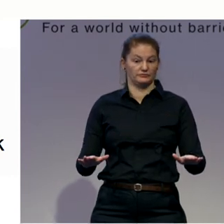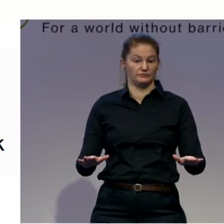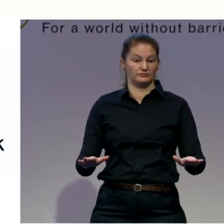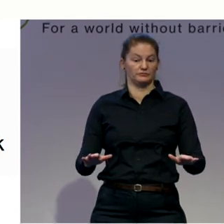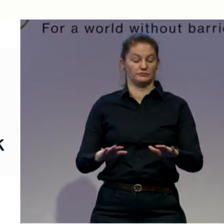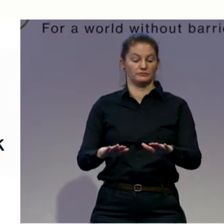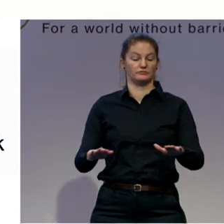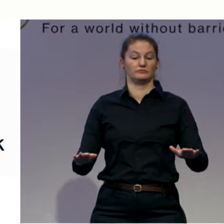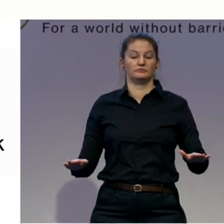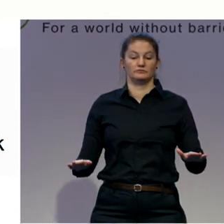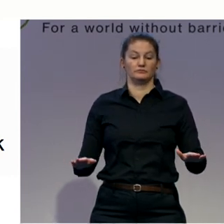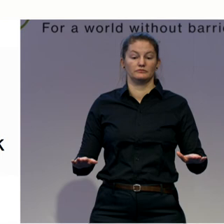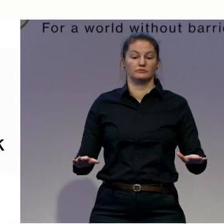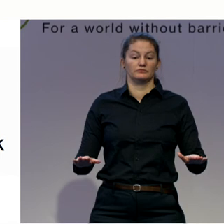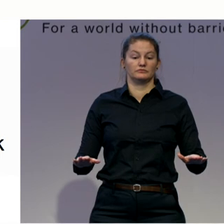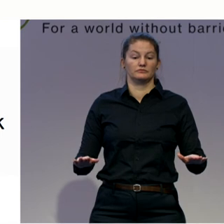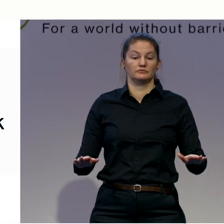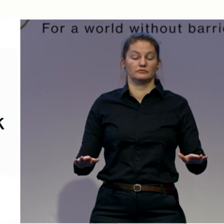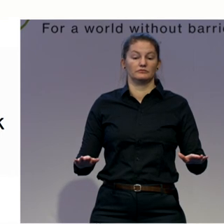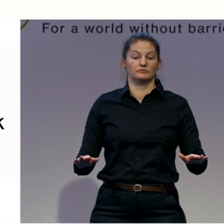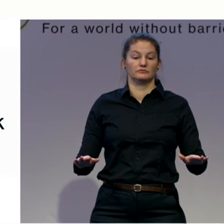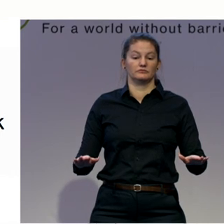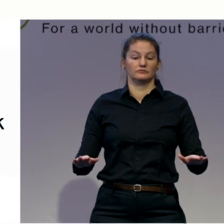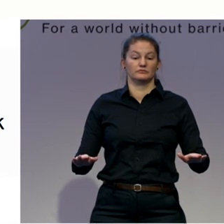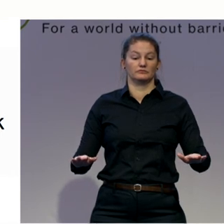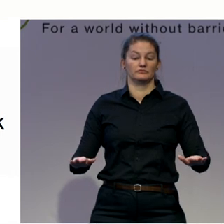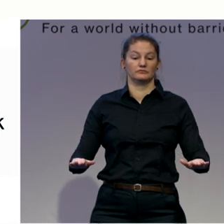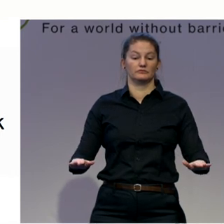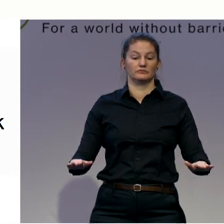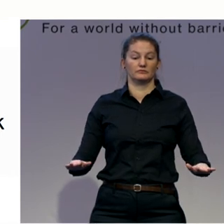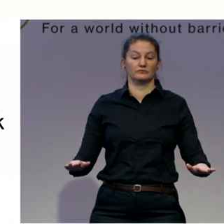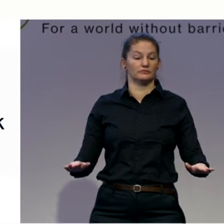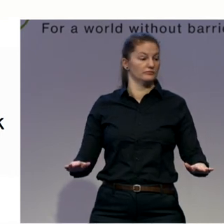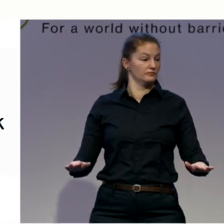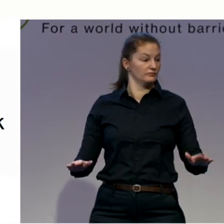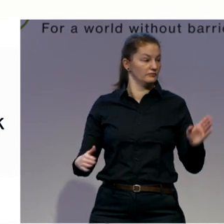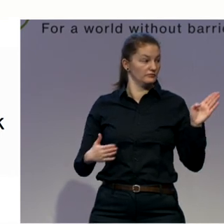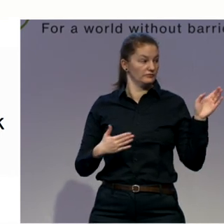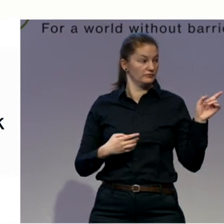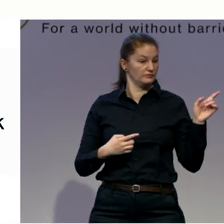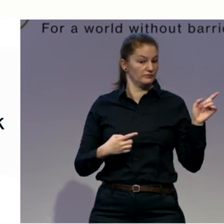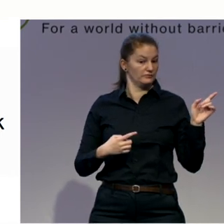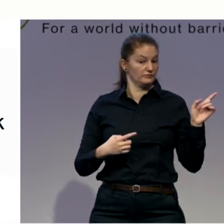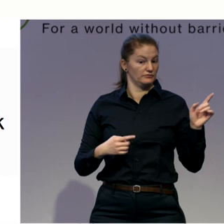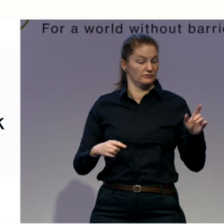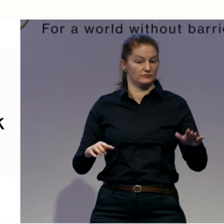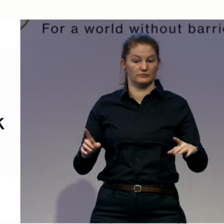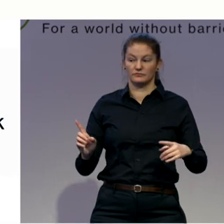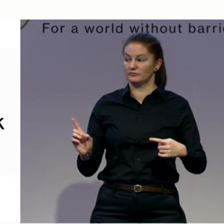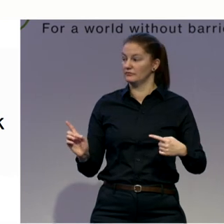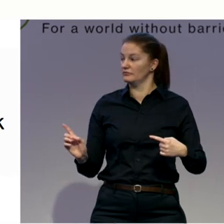So quality way. And right. Look to your right. And look to your left.